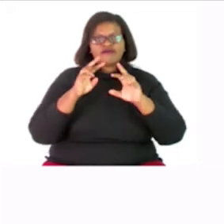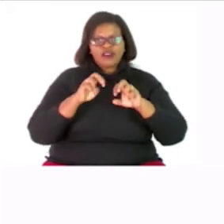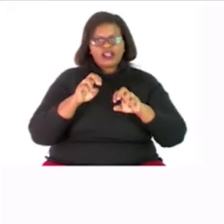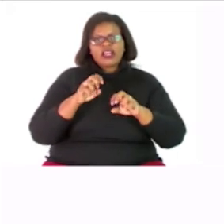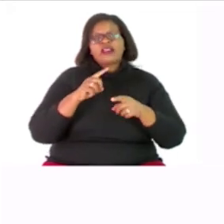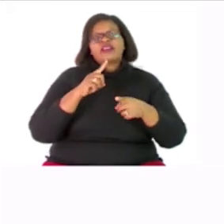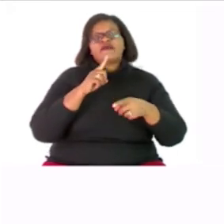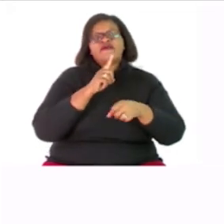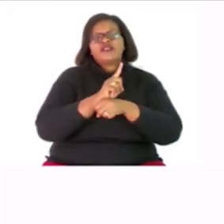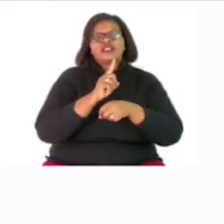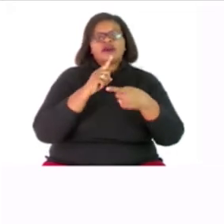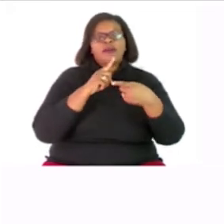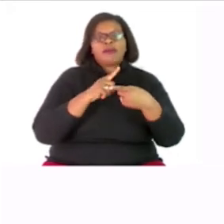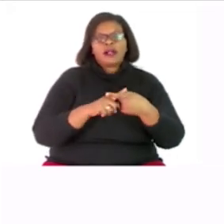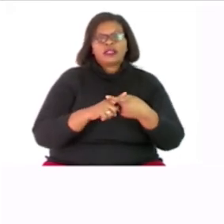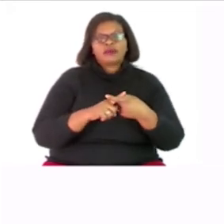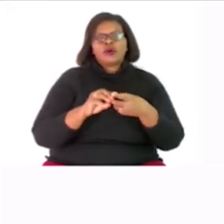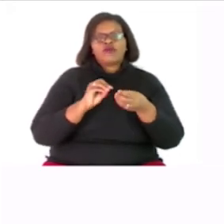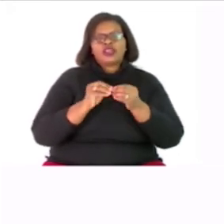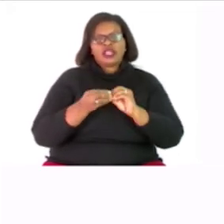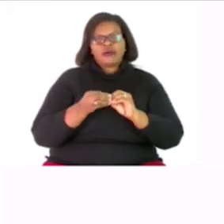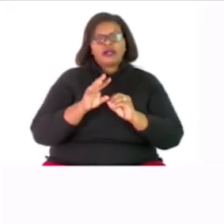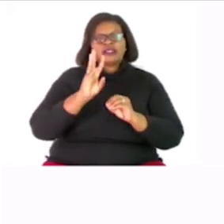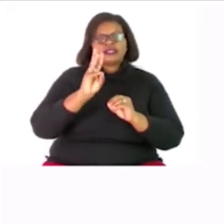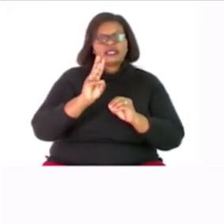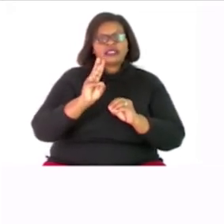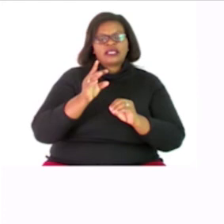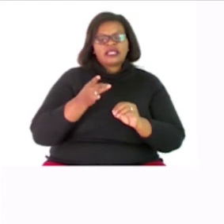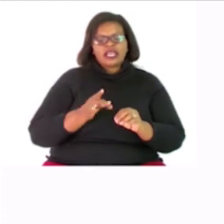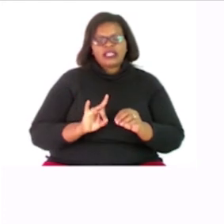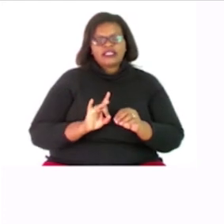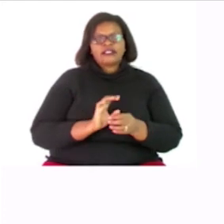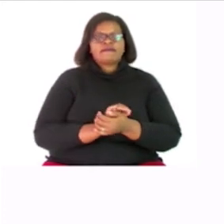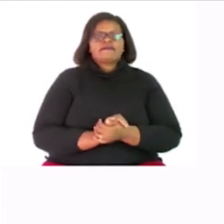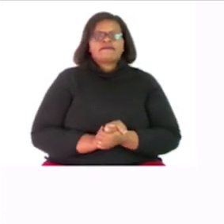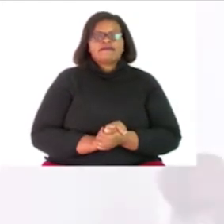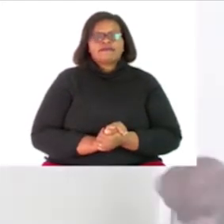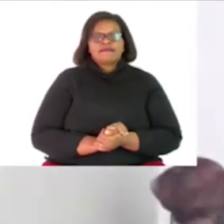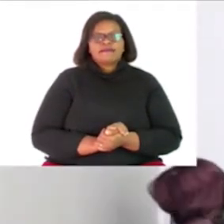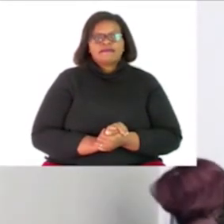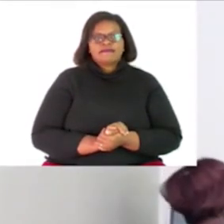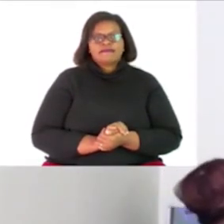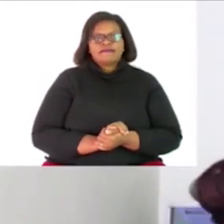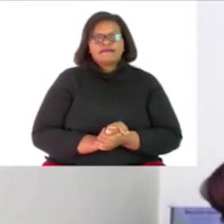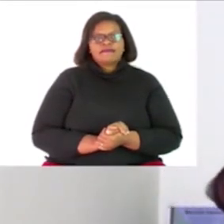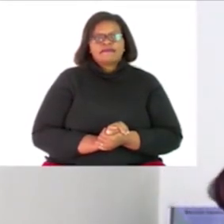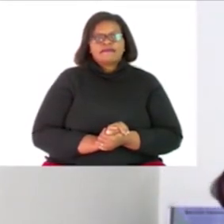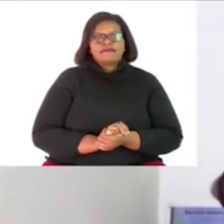multiples of the numbers six and eight so let's focus on the board again